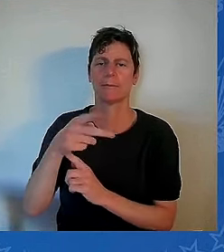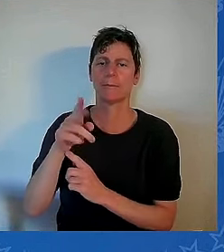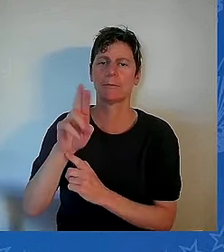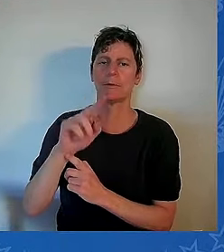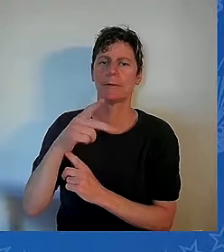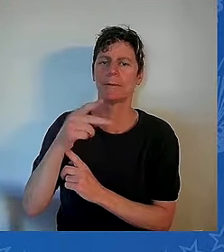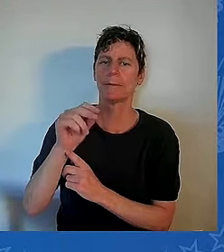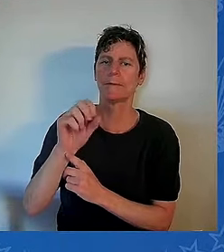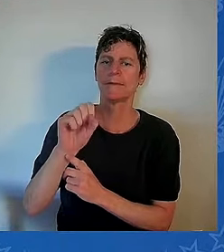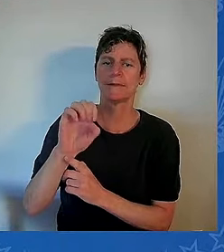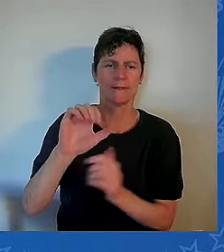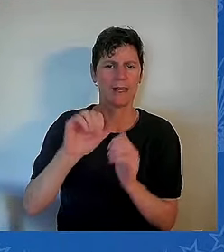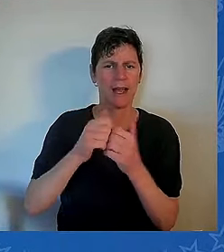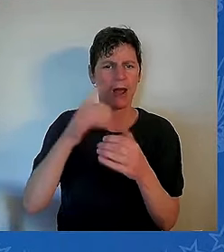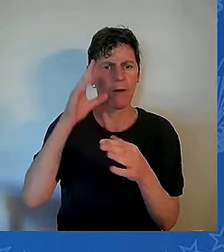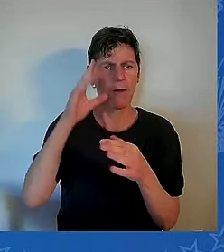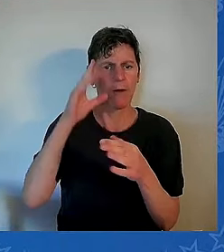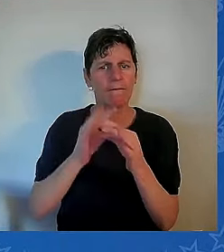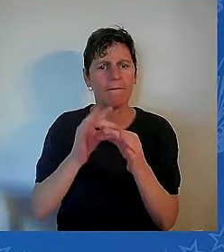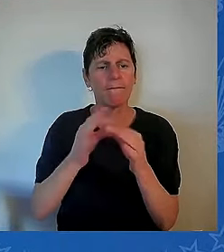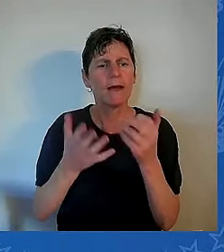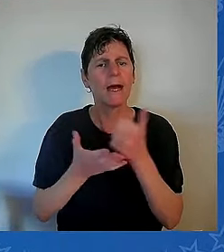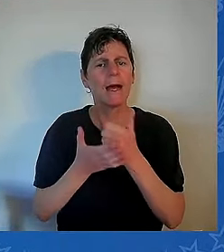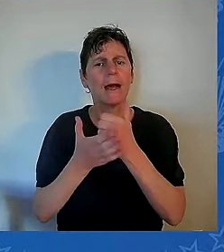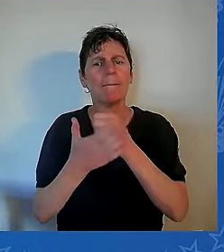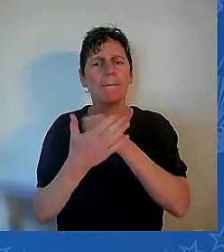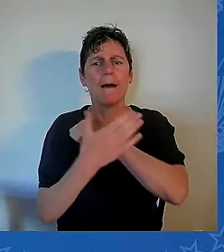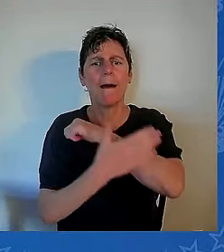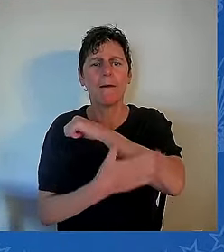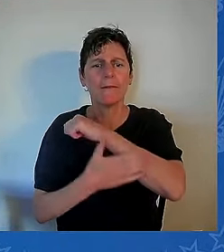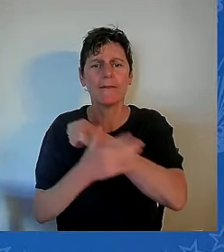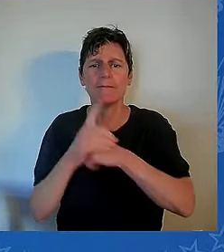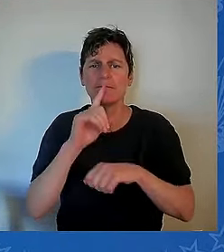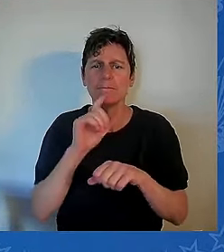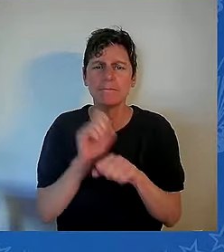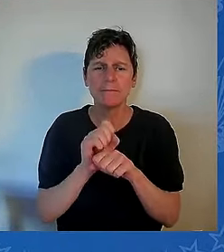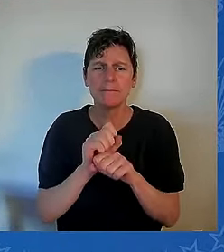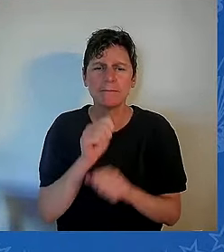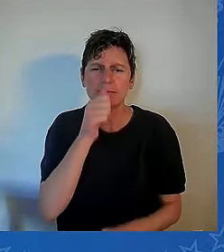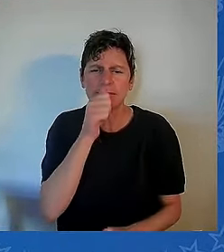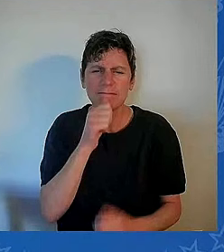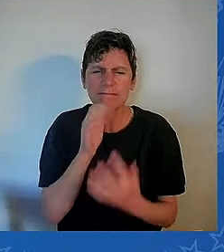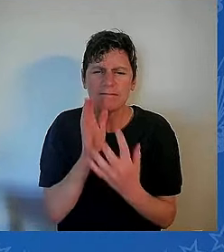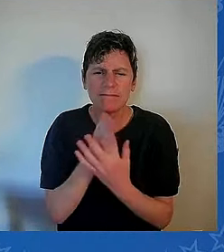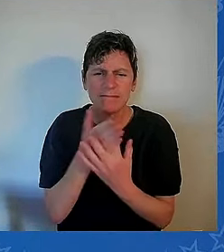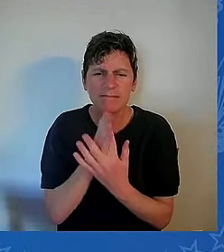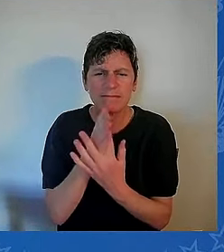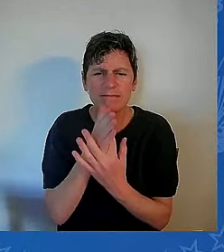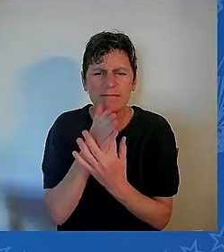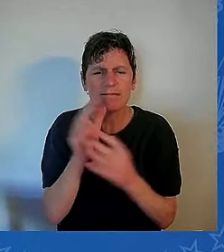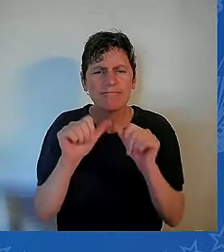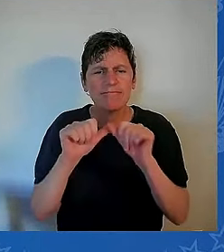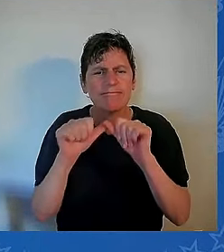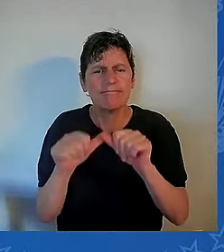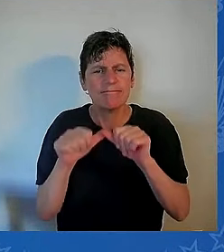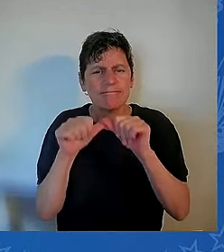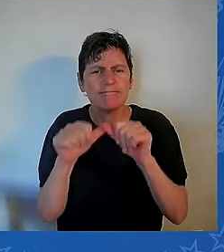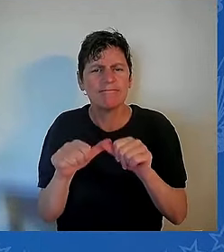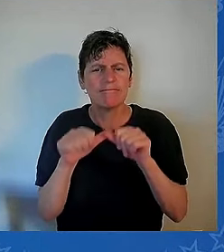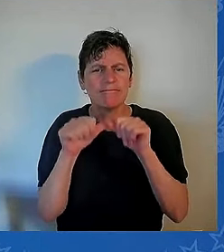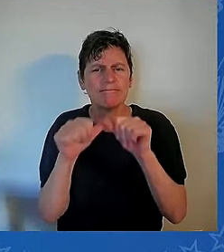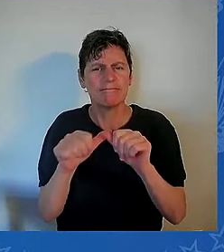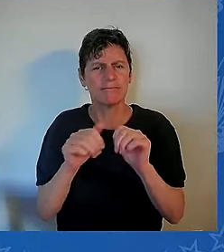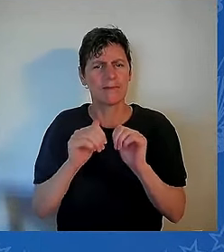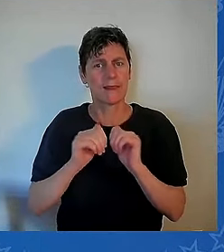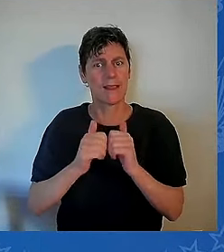Well, my message to all of us here today, to the entire country, is